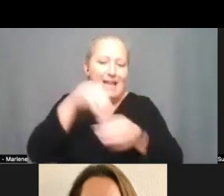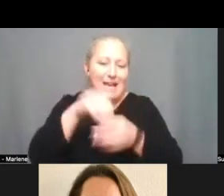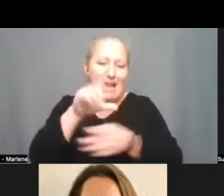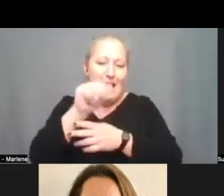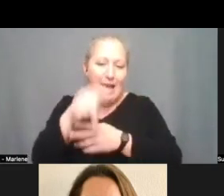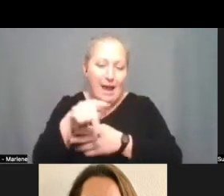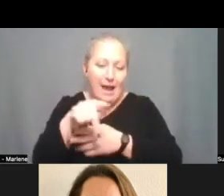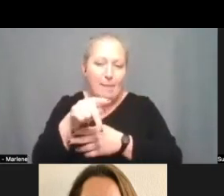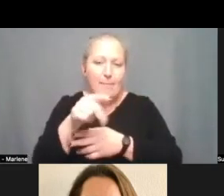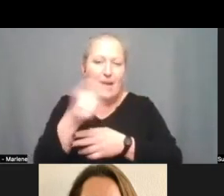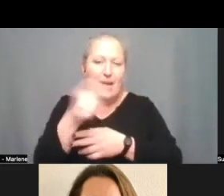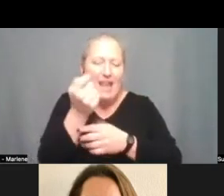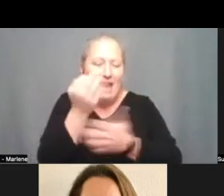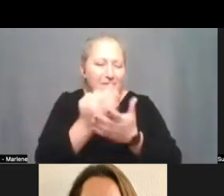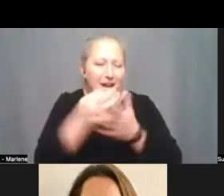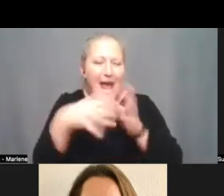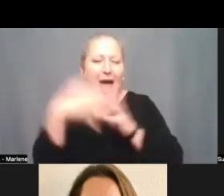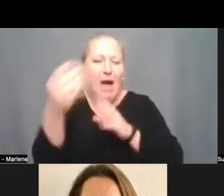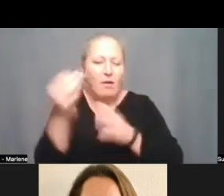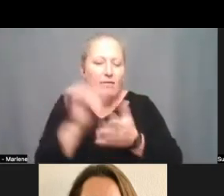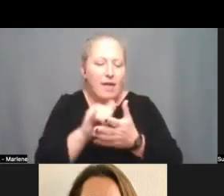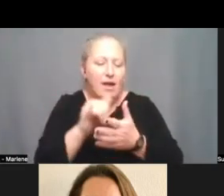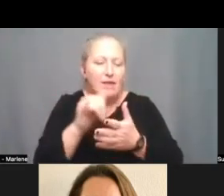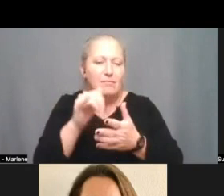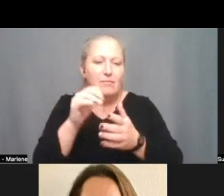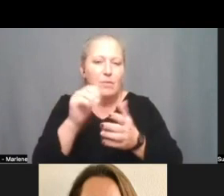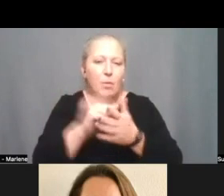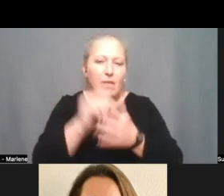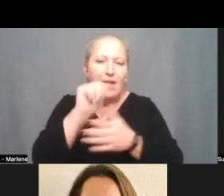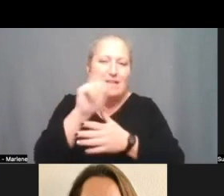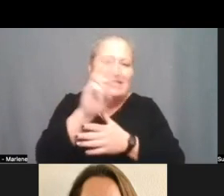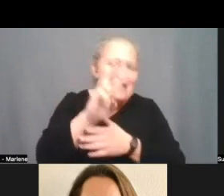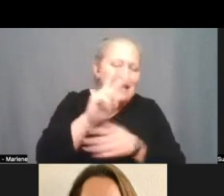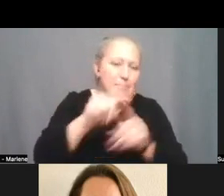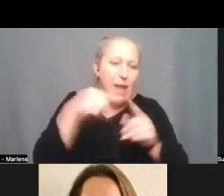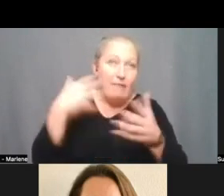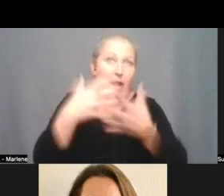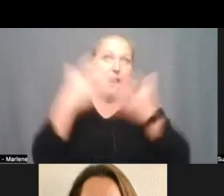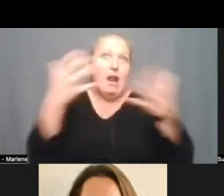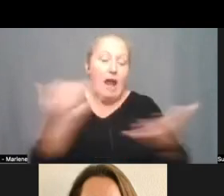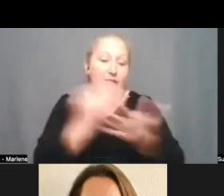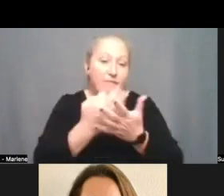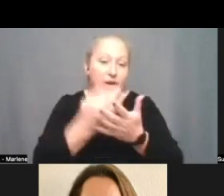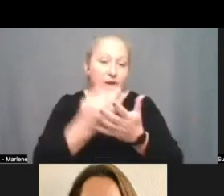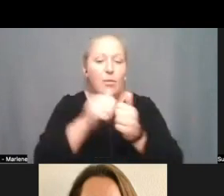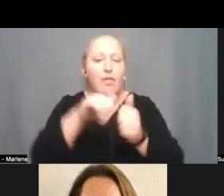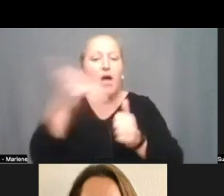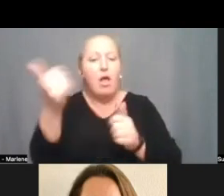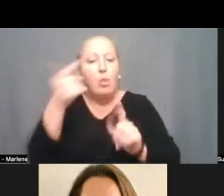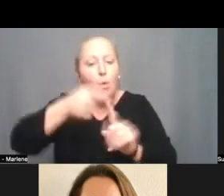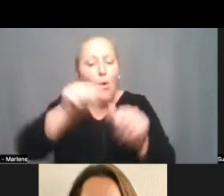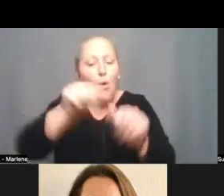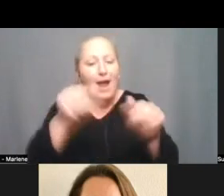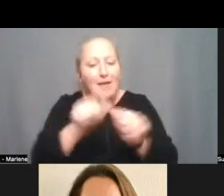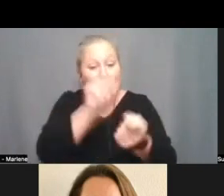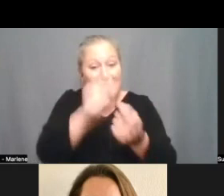there's little funding outside of that within goal six but there actually is a lot of funding in the other goal areas that specifically is targeting